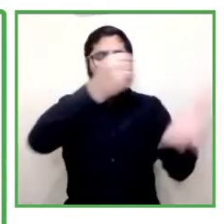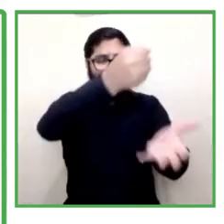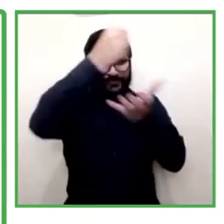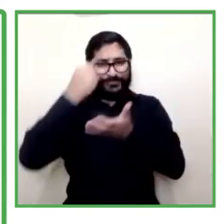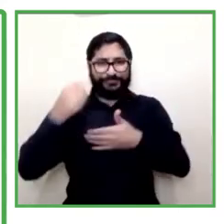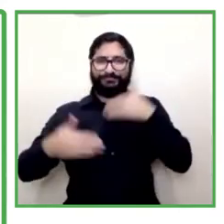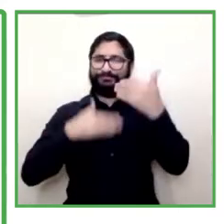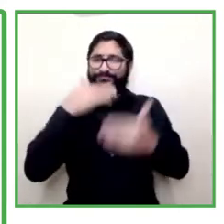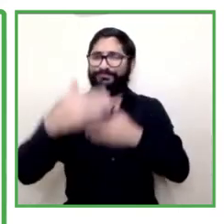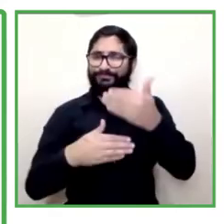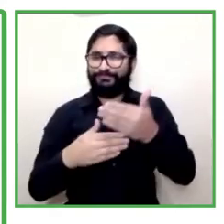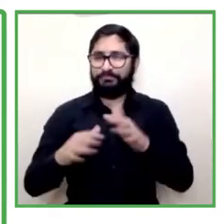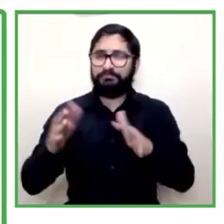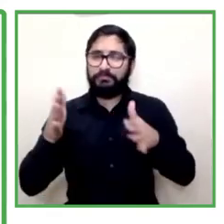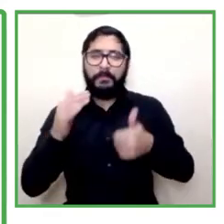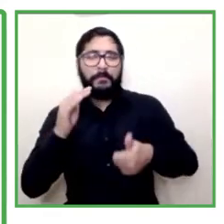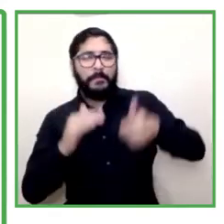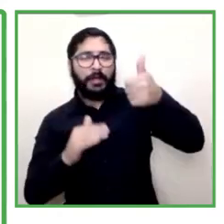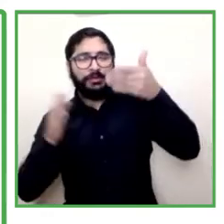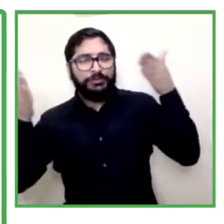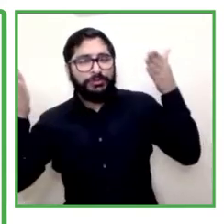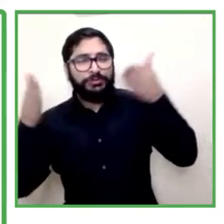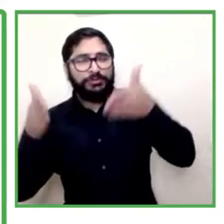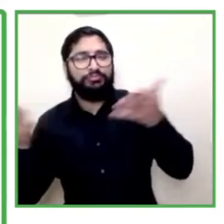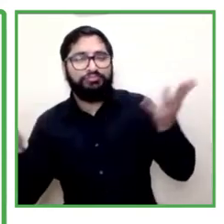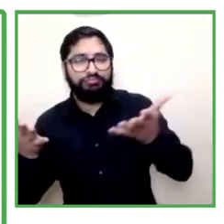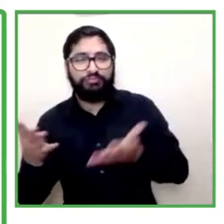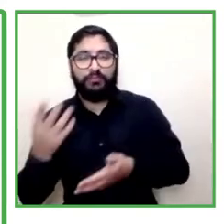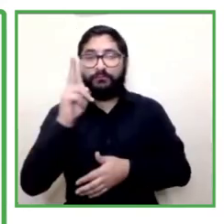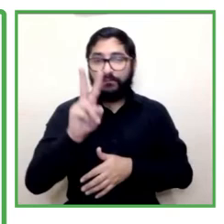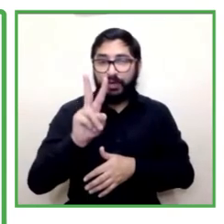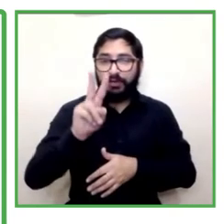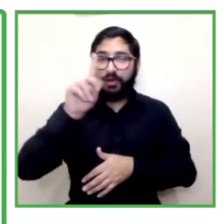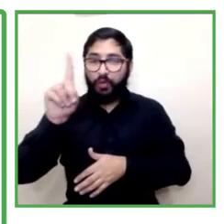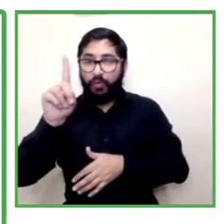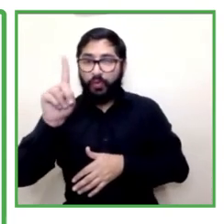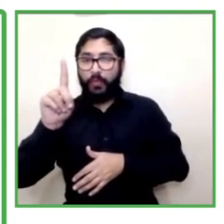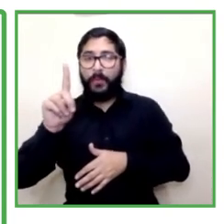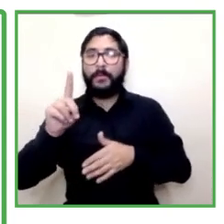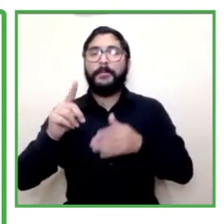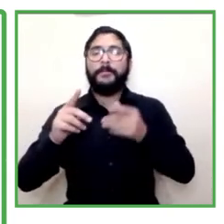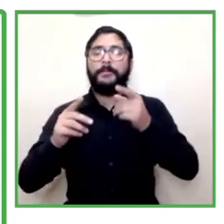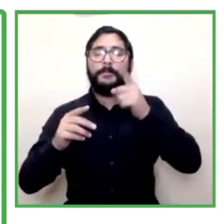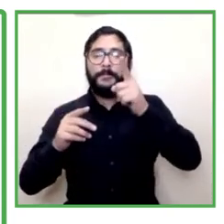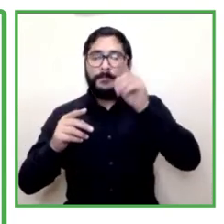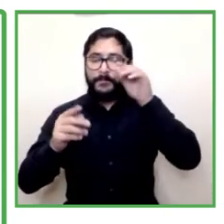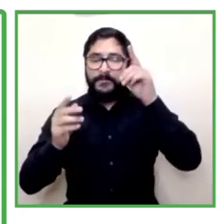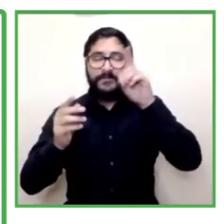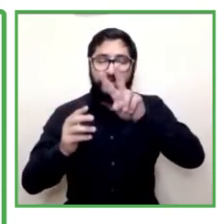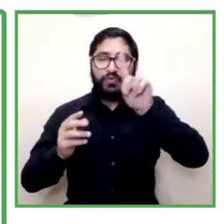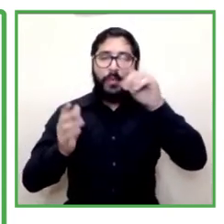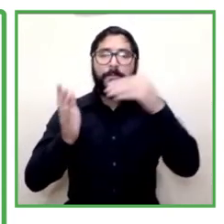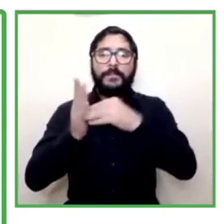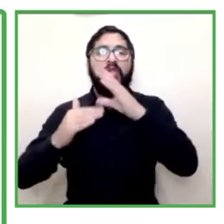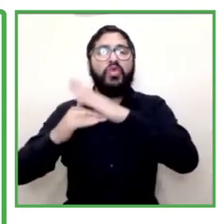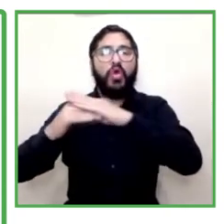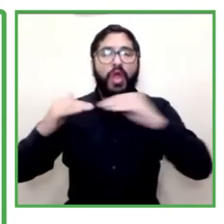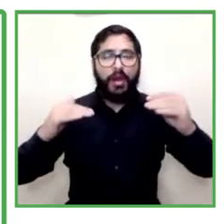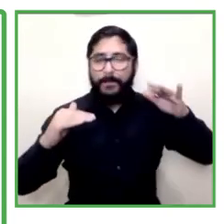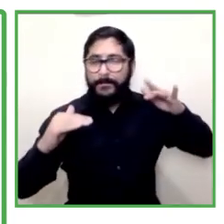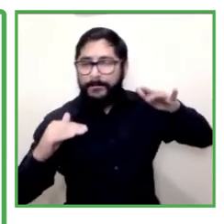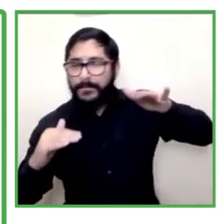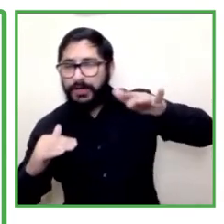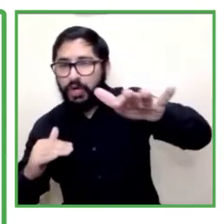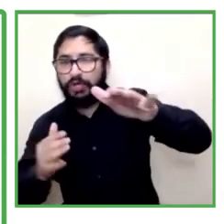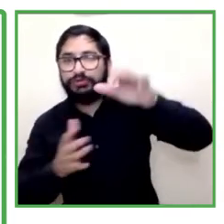and on average we assign around 21 000 that are around